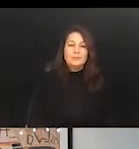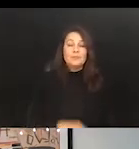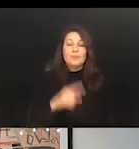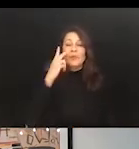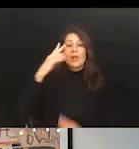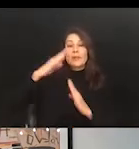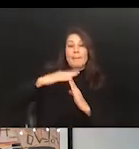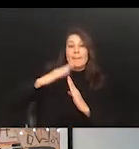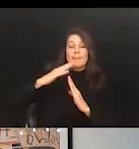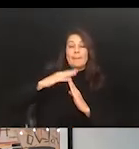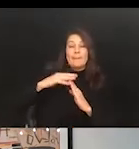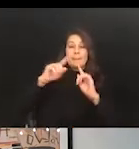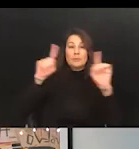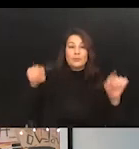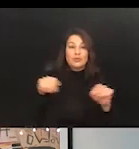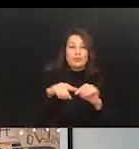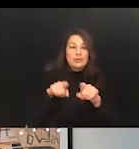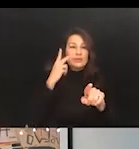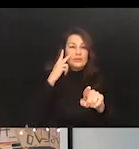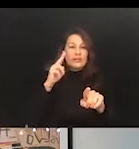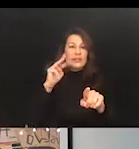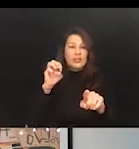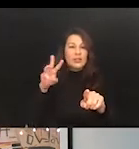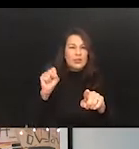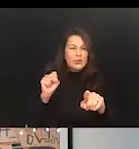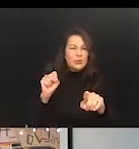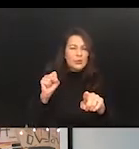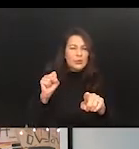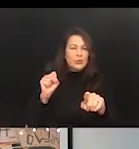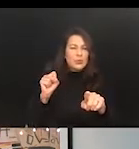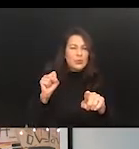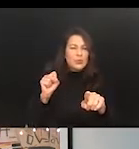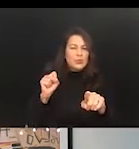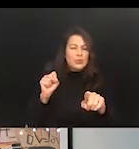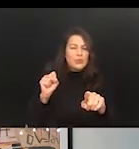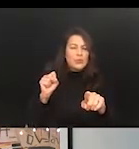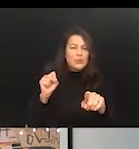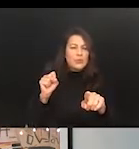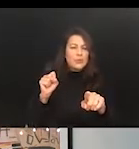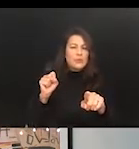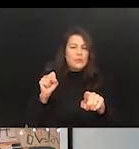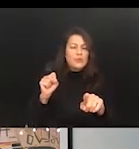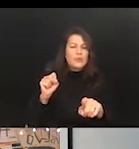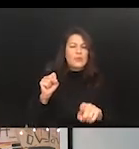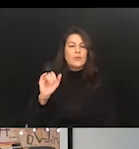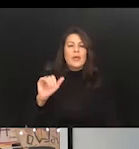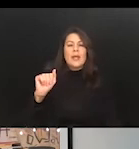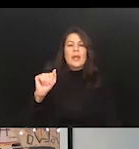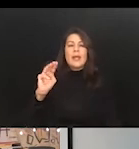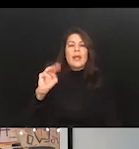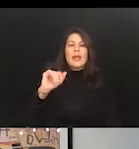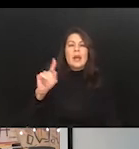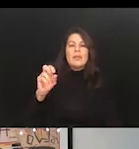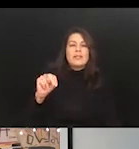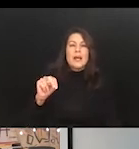a, a headline, a news headline that, that this is from a few years ago, Amazon scrapped at the time, a secret AI recruiting